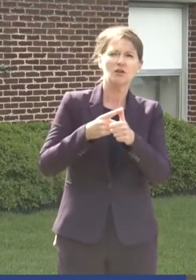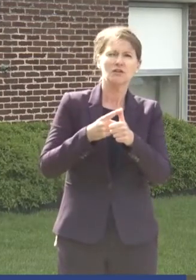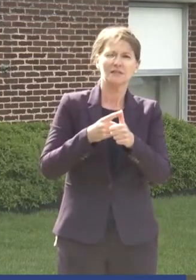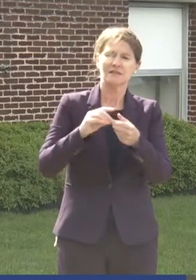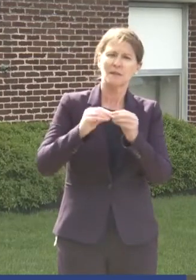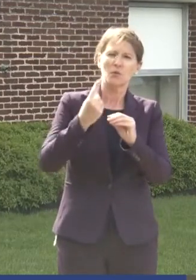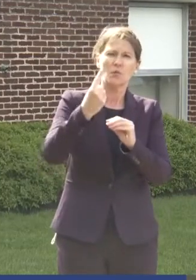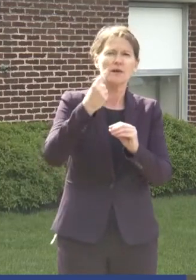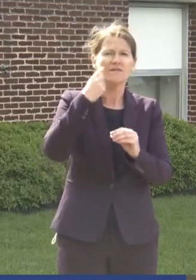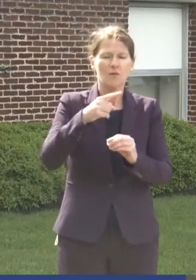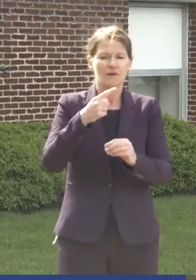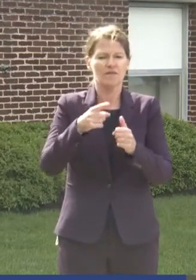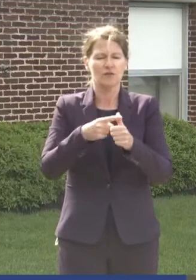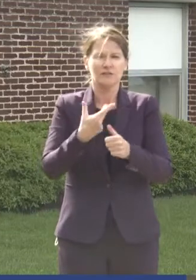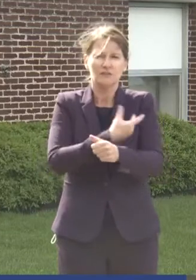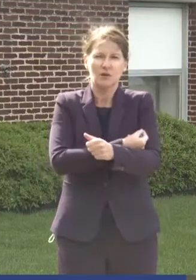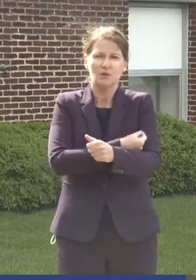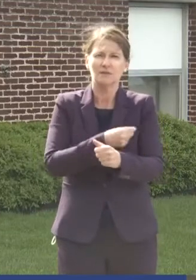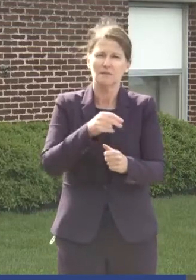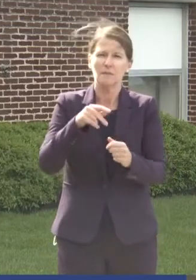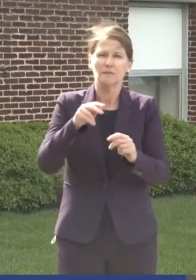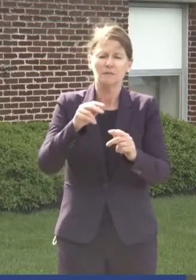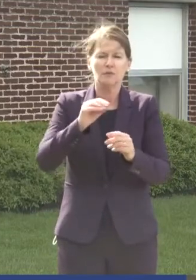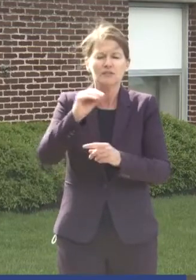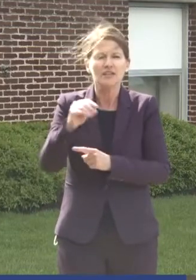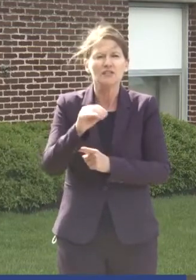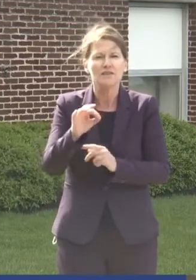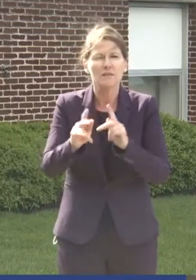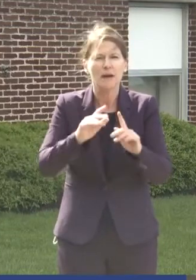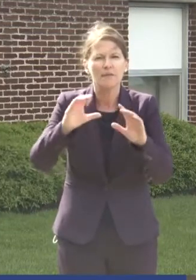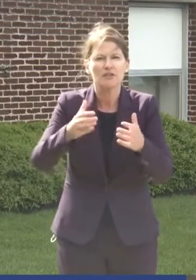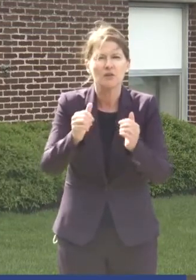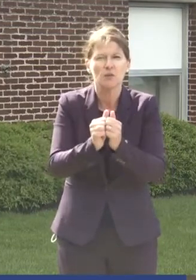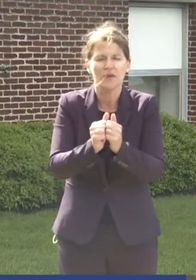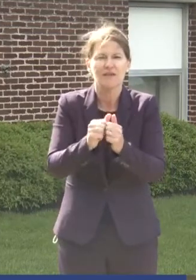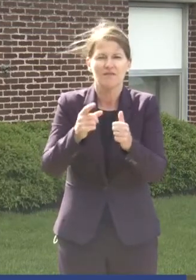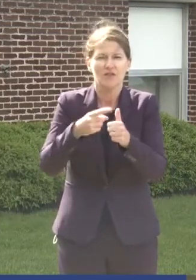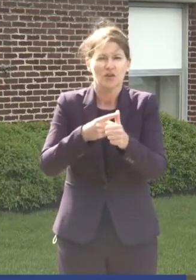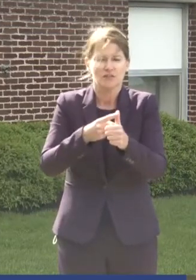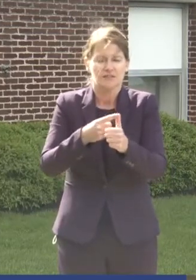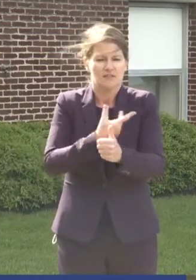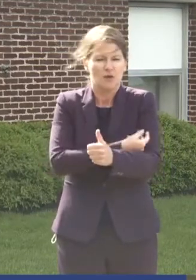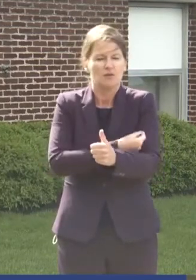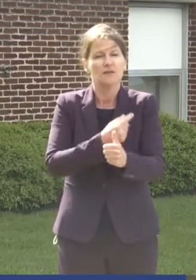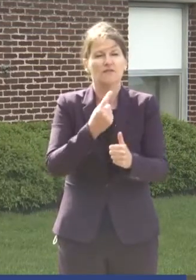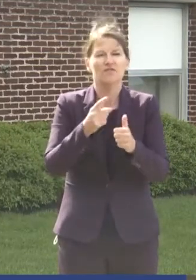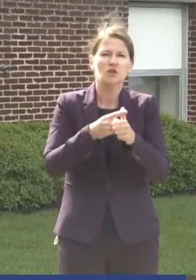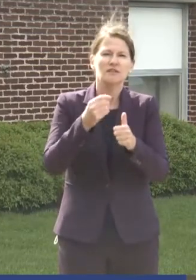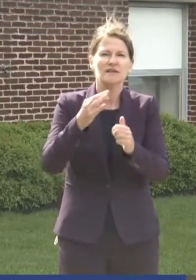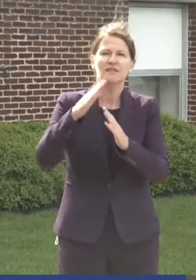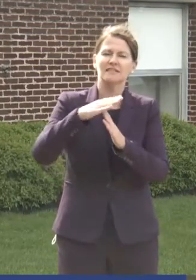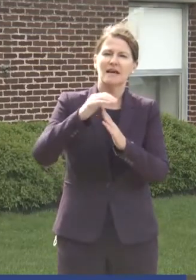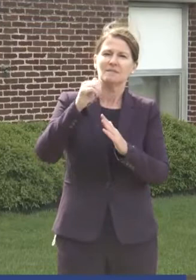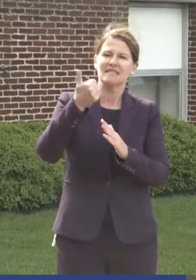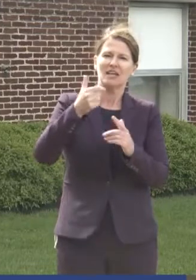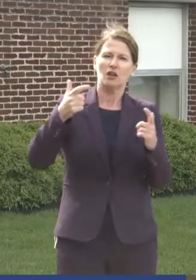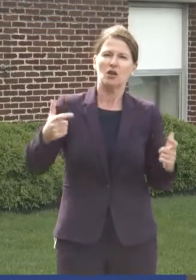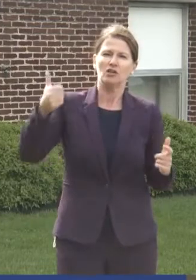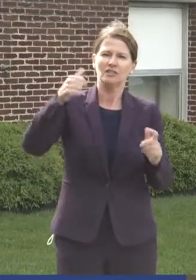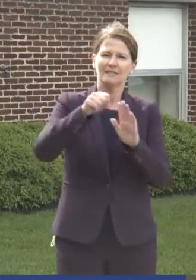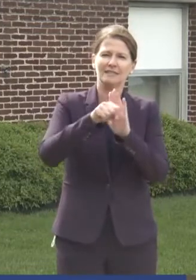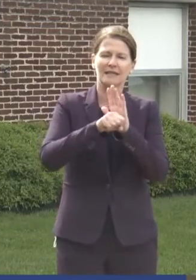doses. The percentage of the population with first doses. First of the 10 largest states in the country were second